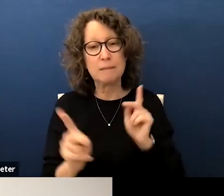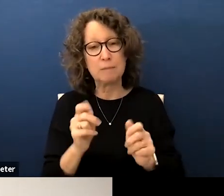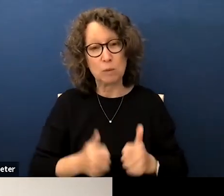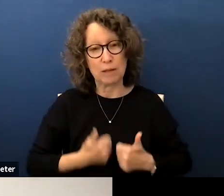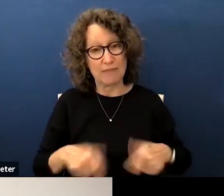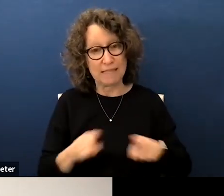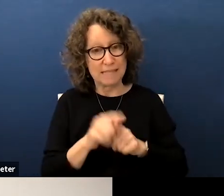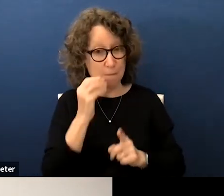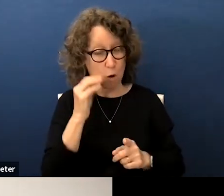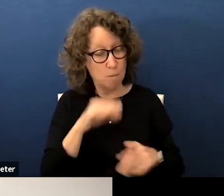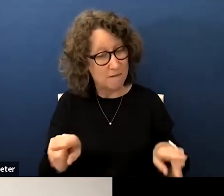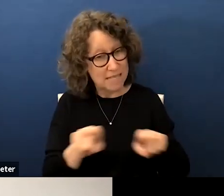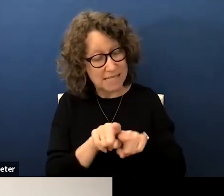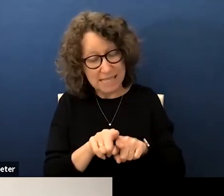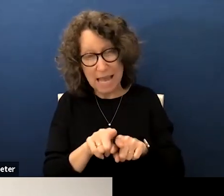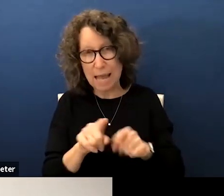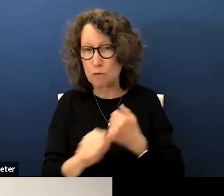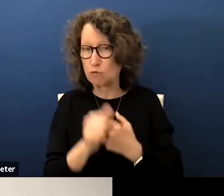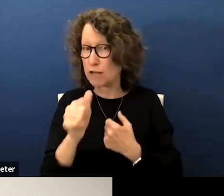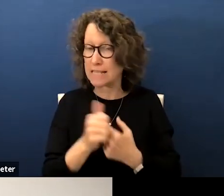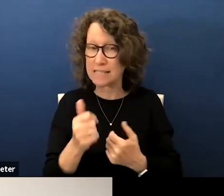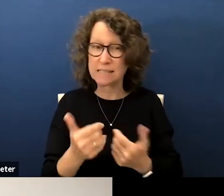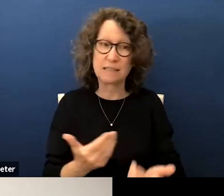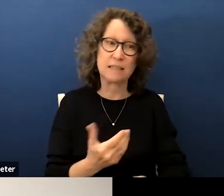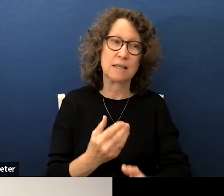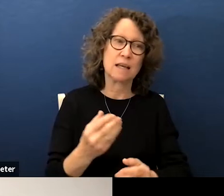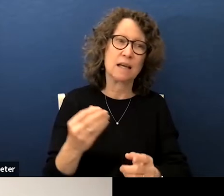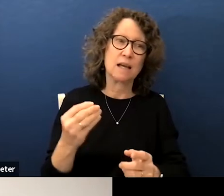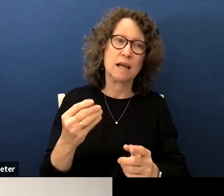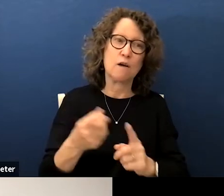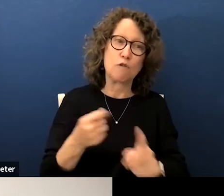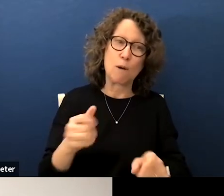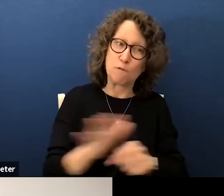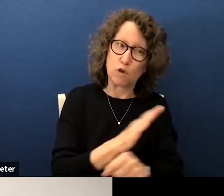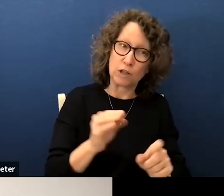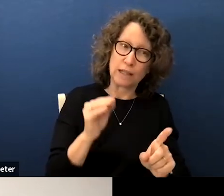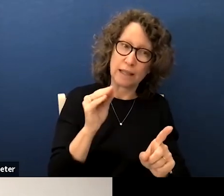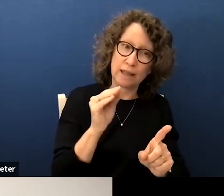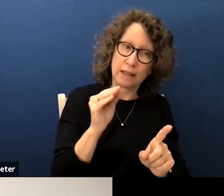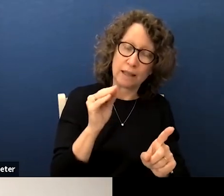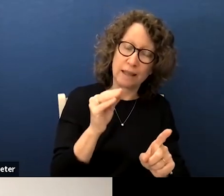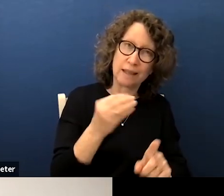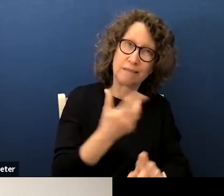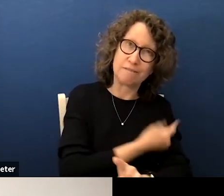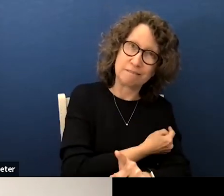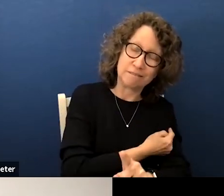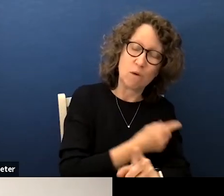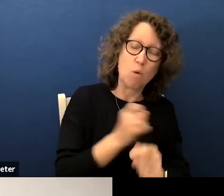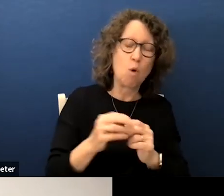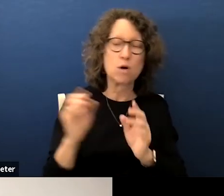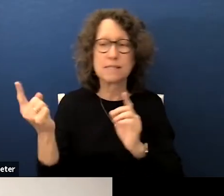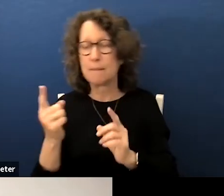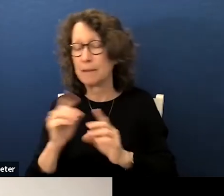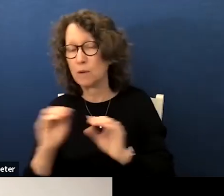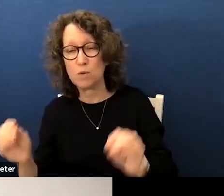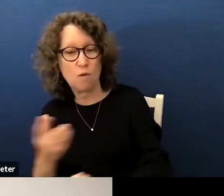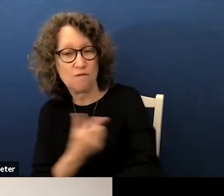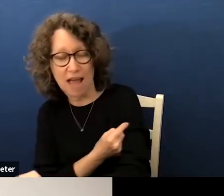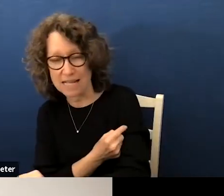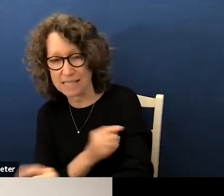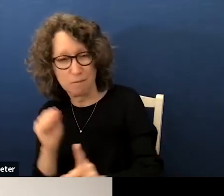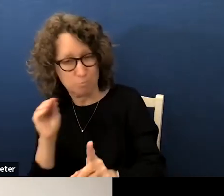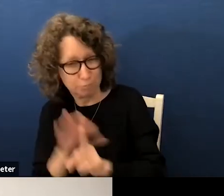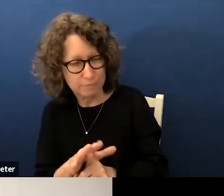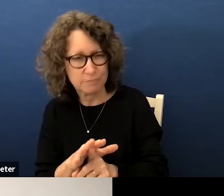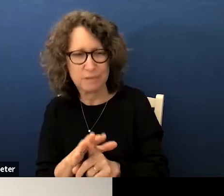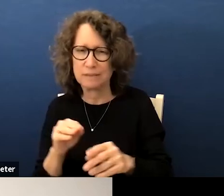the same risk of contracting covid whether their exposure was from a fully vaccinated household with infection or an unvaccinated household